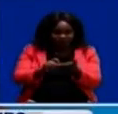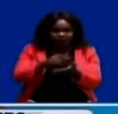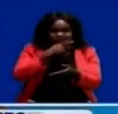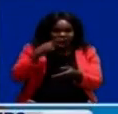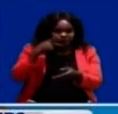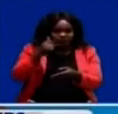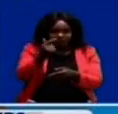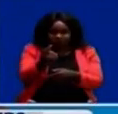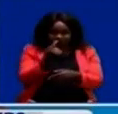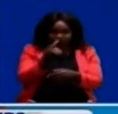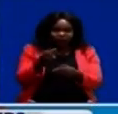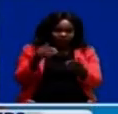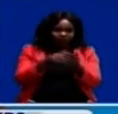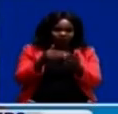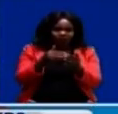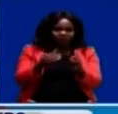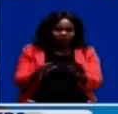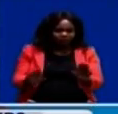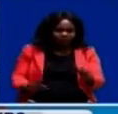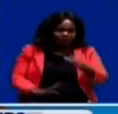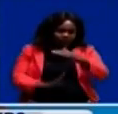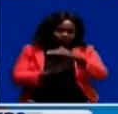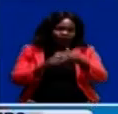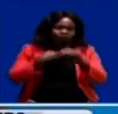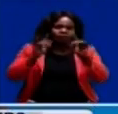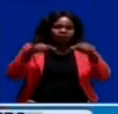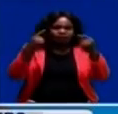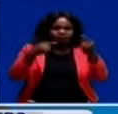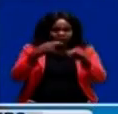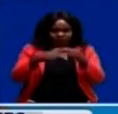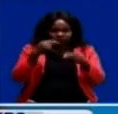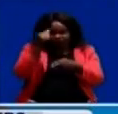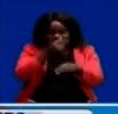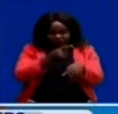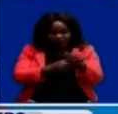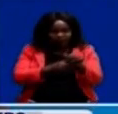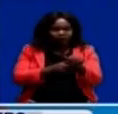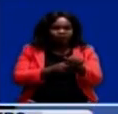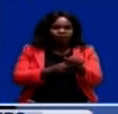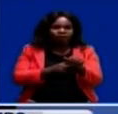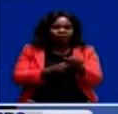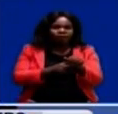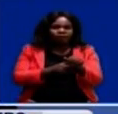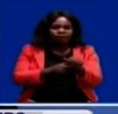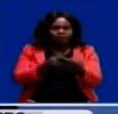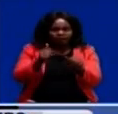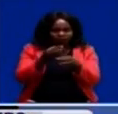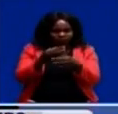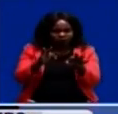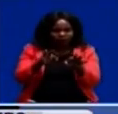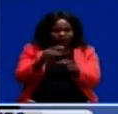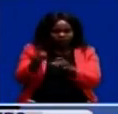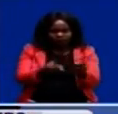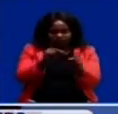his appeal against the ban has been successful. This now means the African football legend is free to participate in any